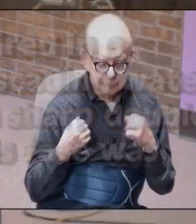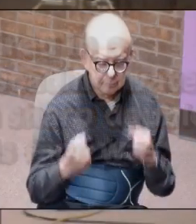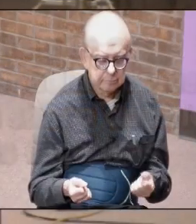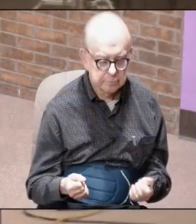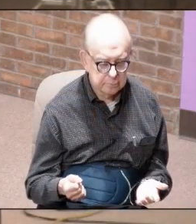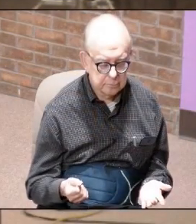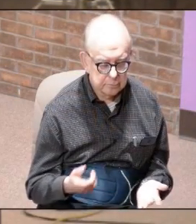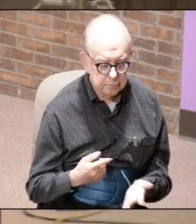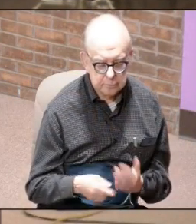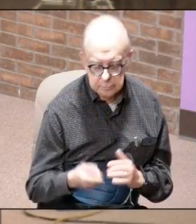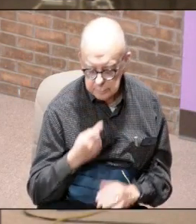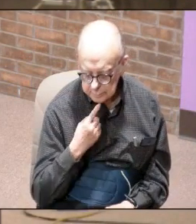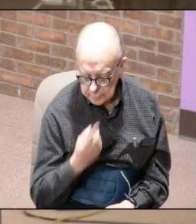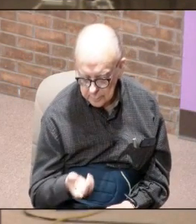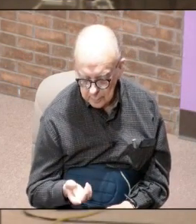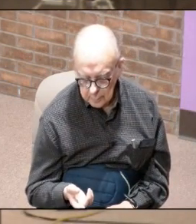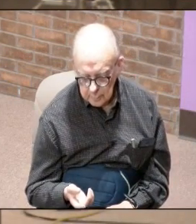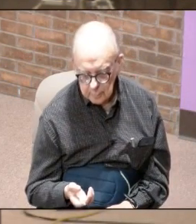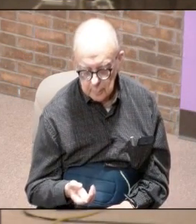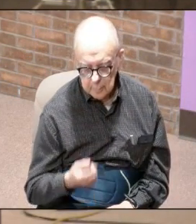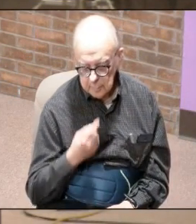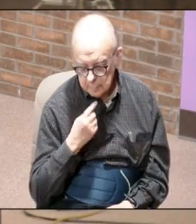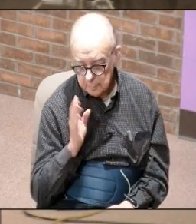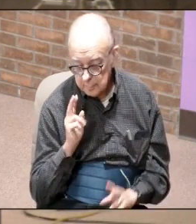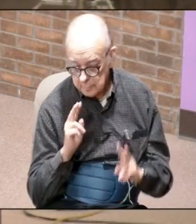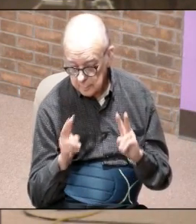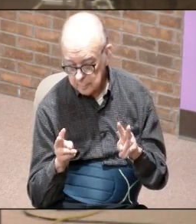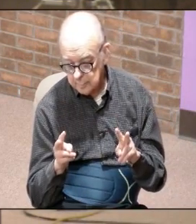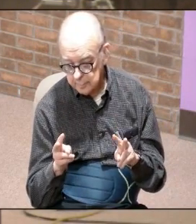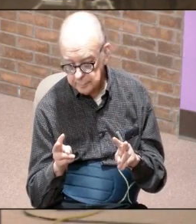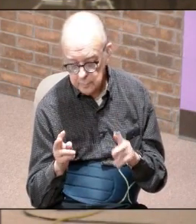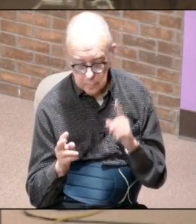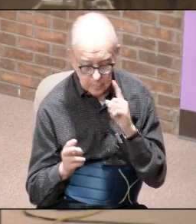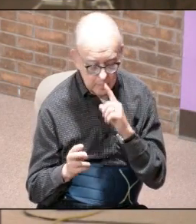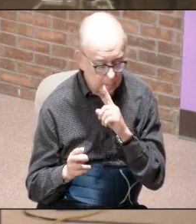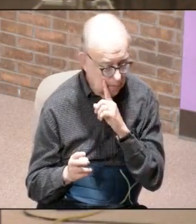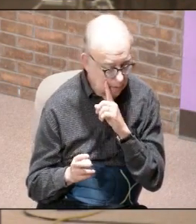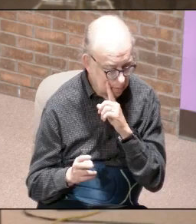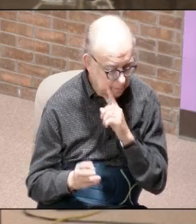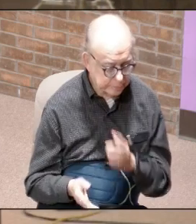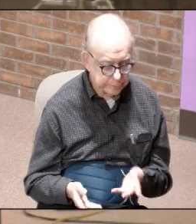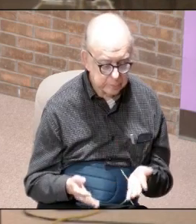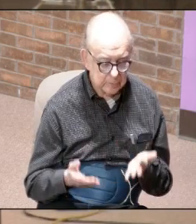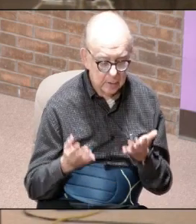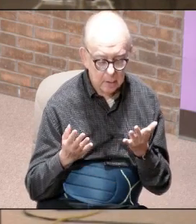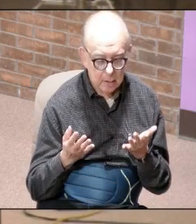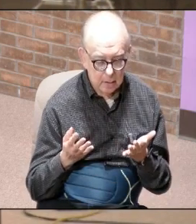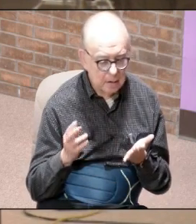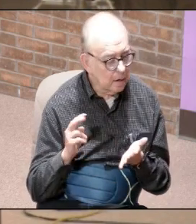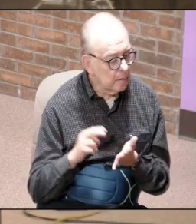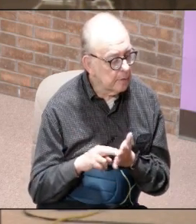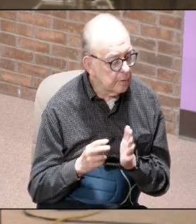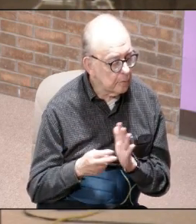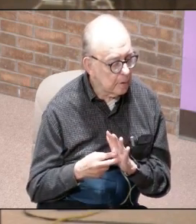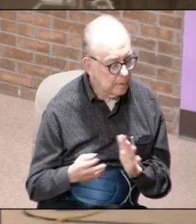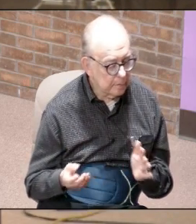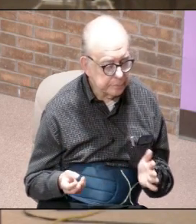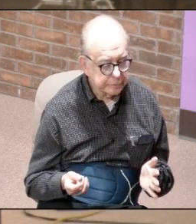and what he was saying was this he says look his eyes were like a blazing fire you know what that means